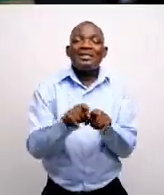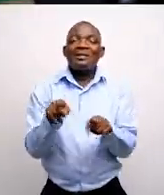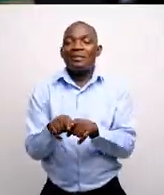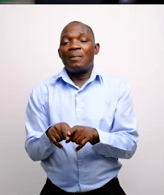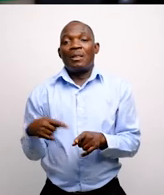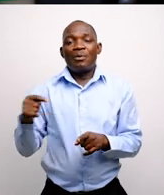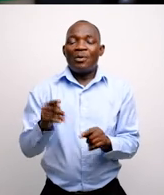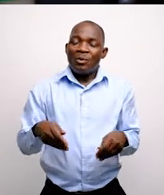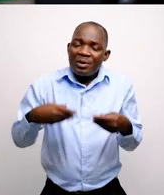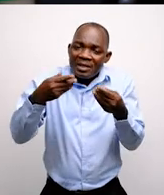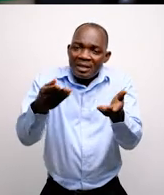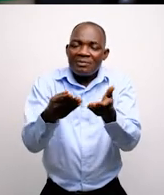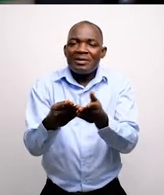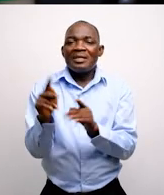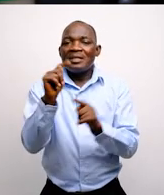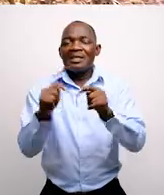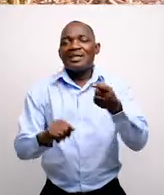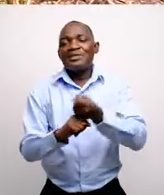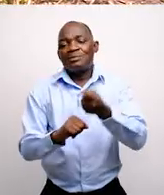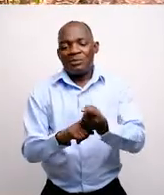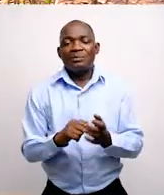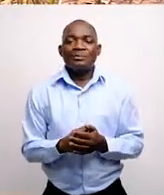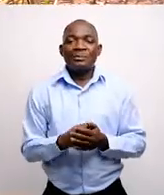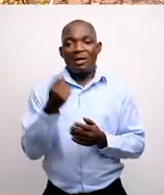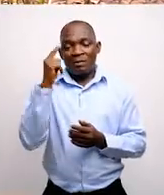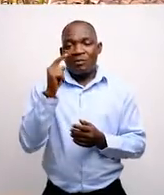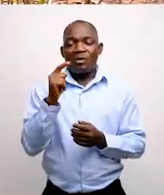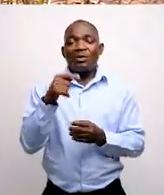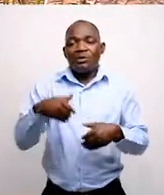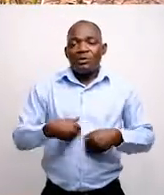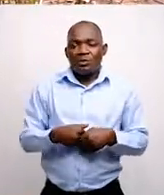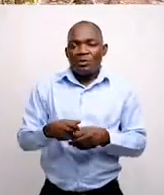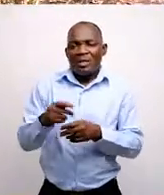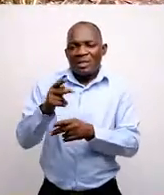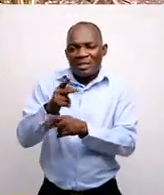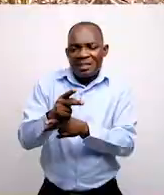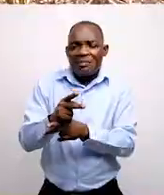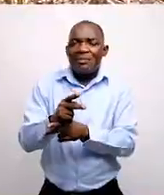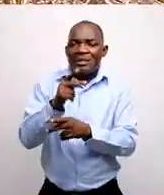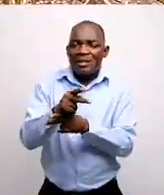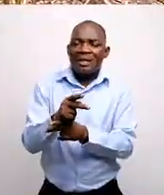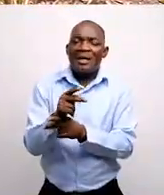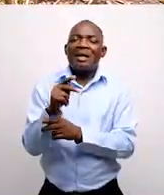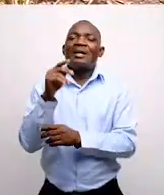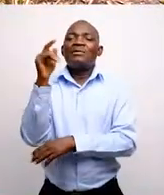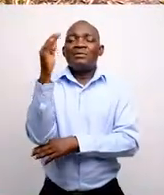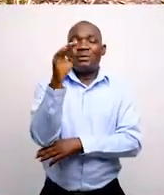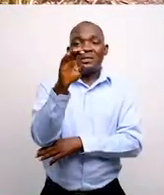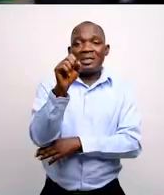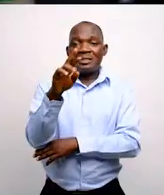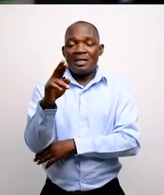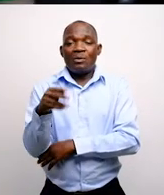and also we provide technical support for the maintenance of the seedlings on the field. The